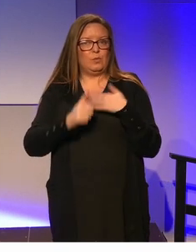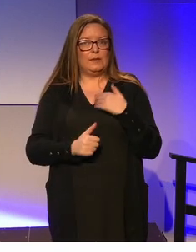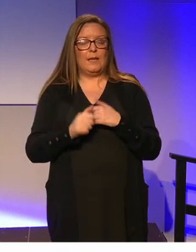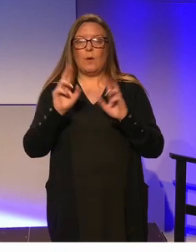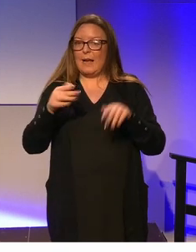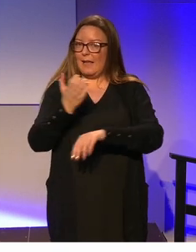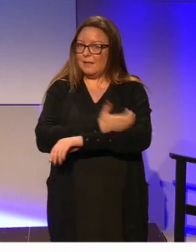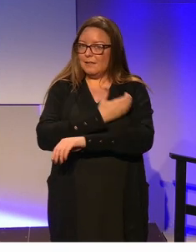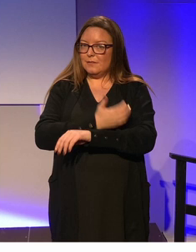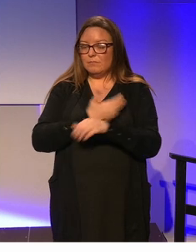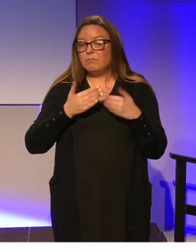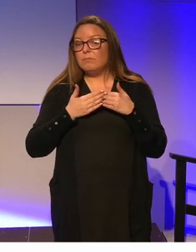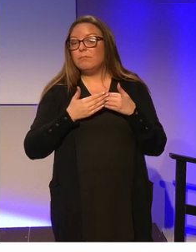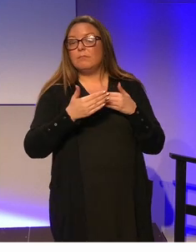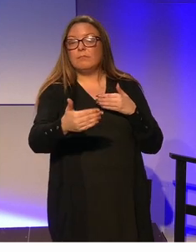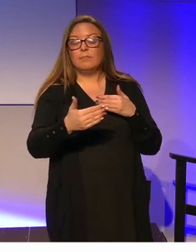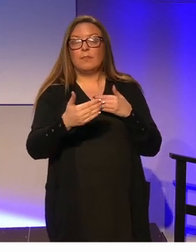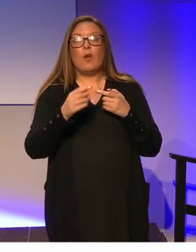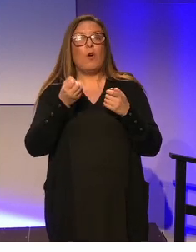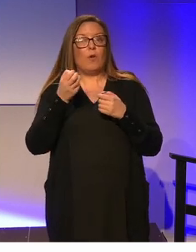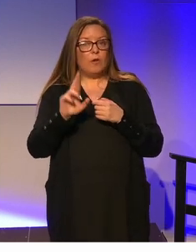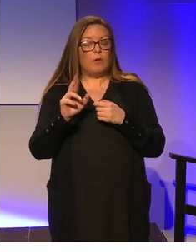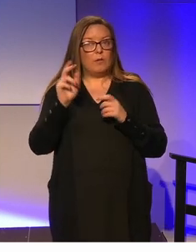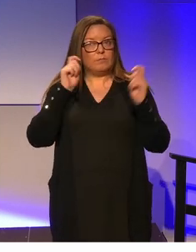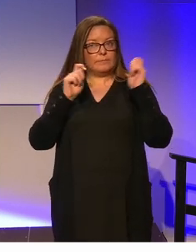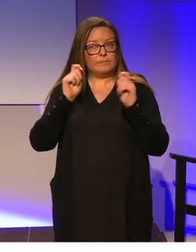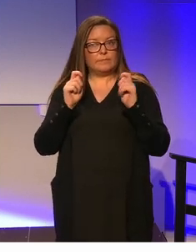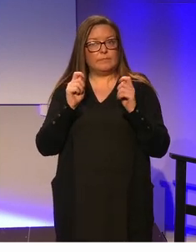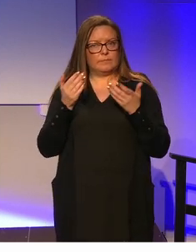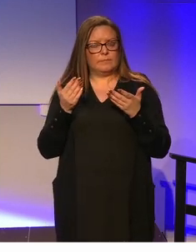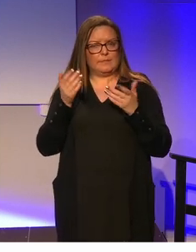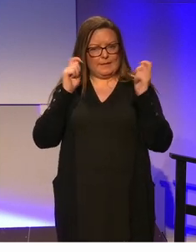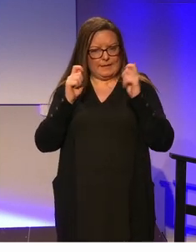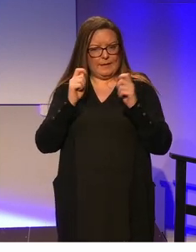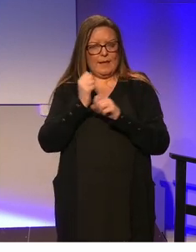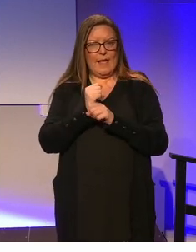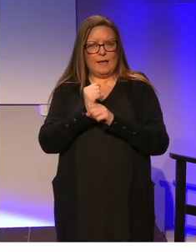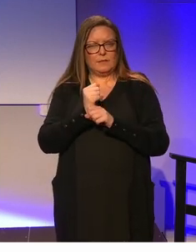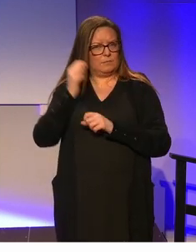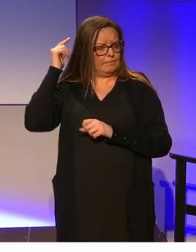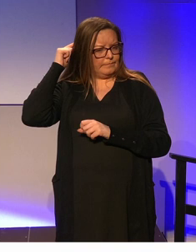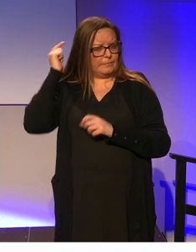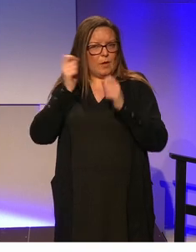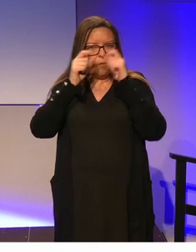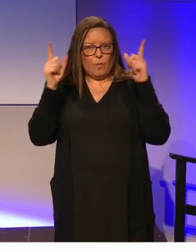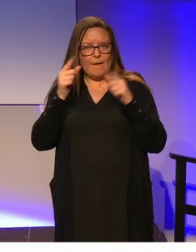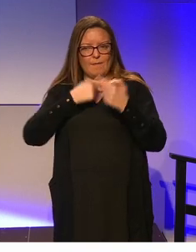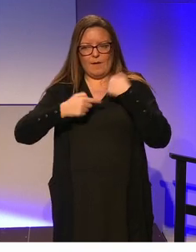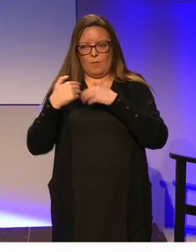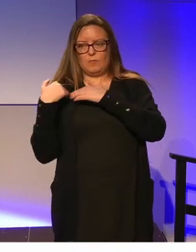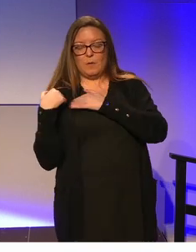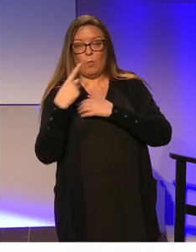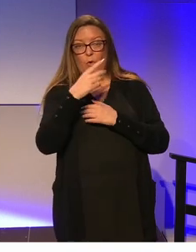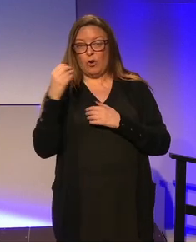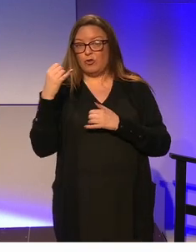can continue along the road we have been on or contemplate a road less travelled, being mindful of our responsibility, that in another hundred